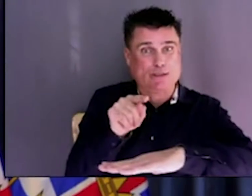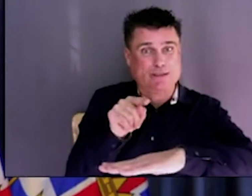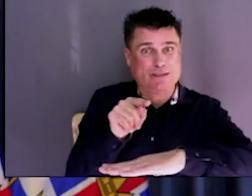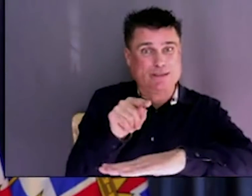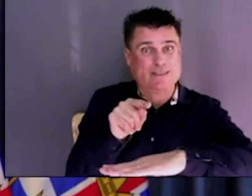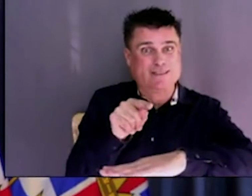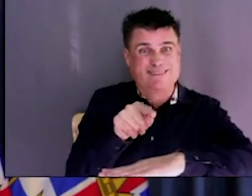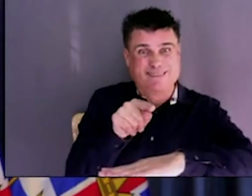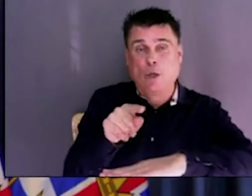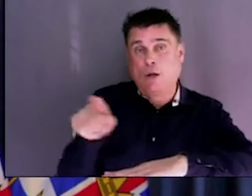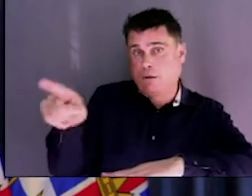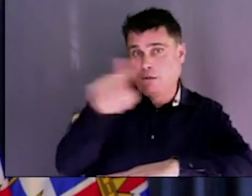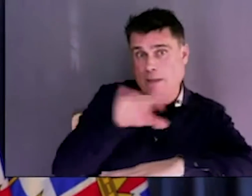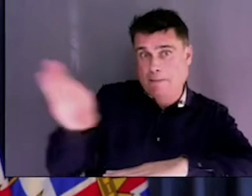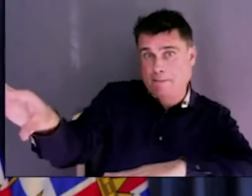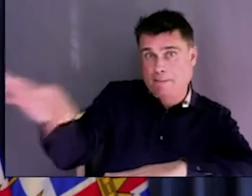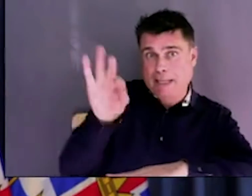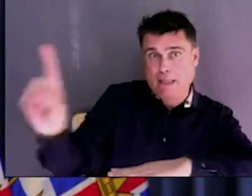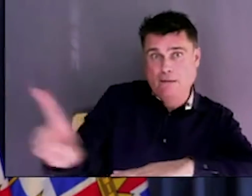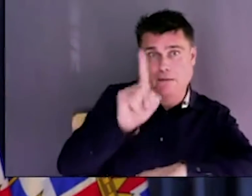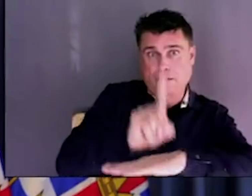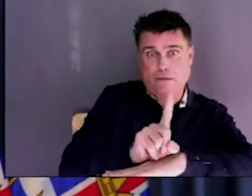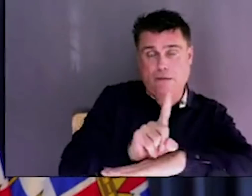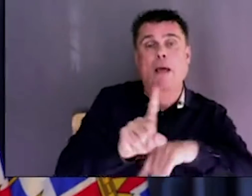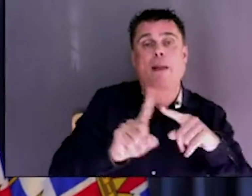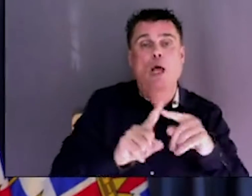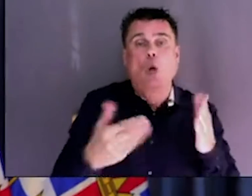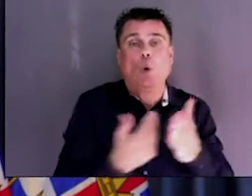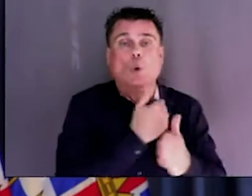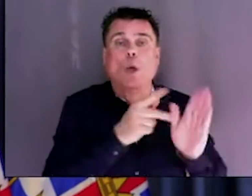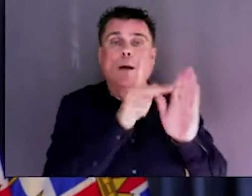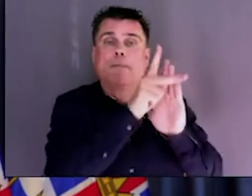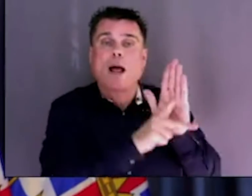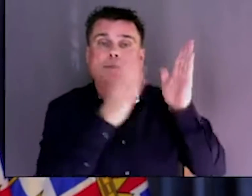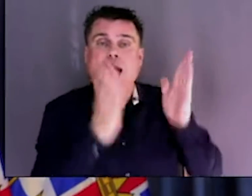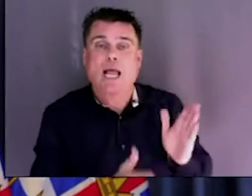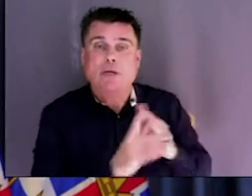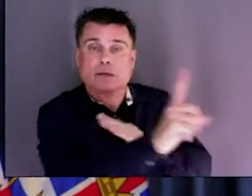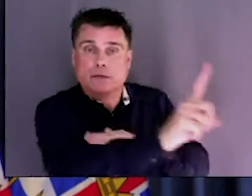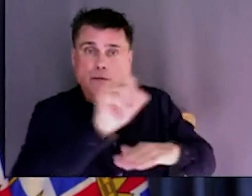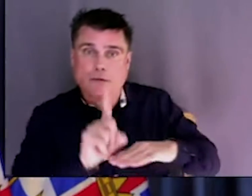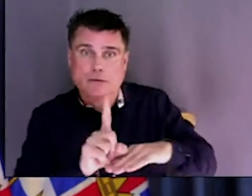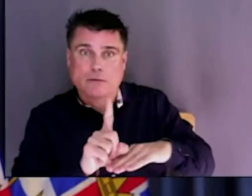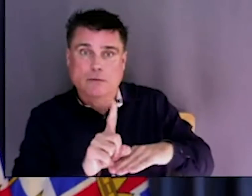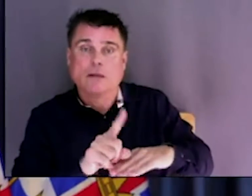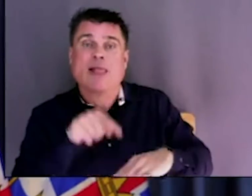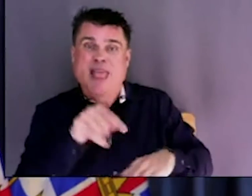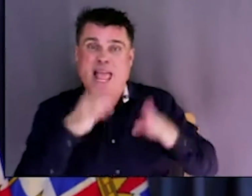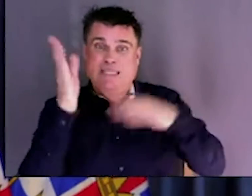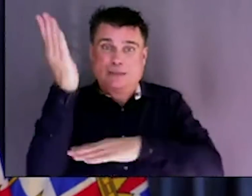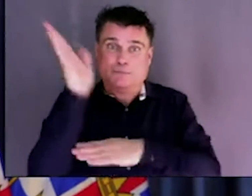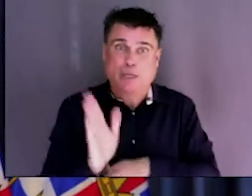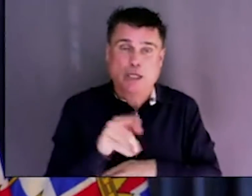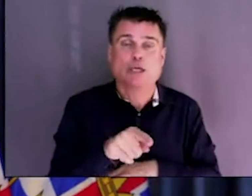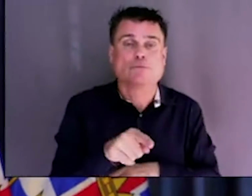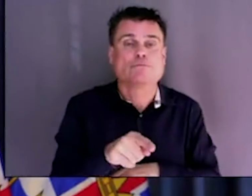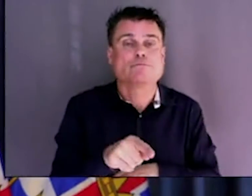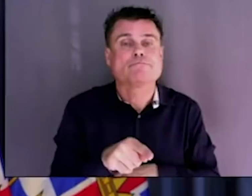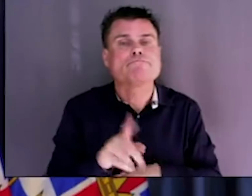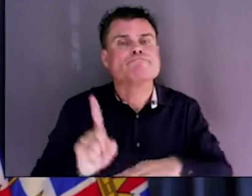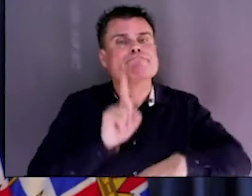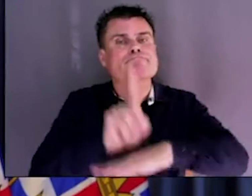chair for the period of that parliament. Member Plekis is no longer a member of the legislature.